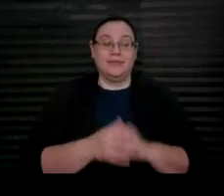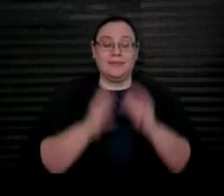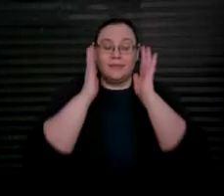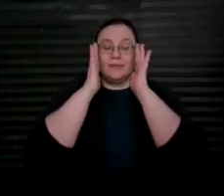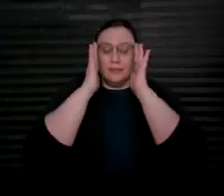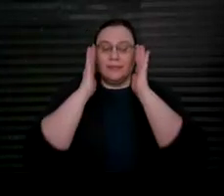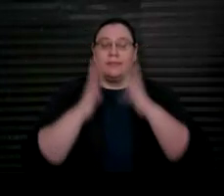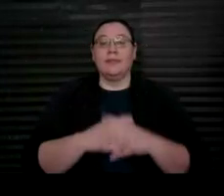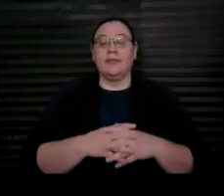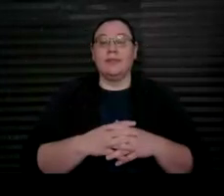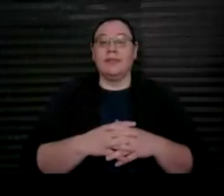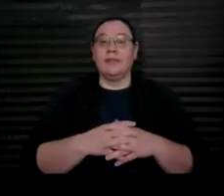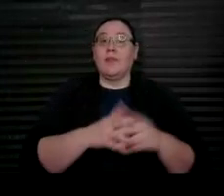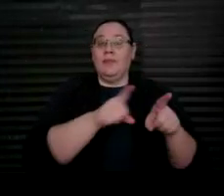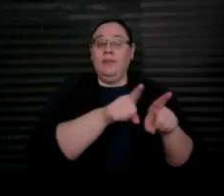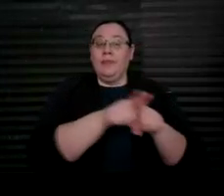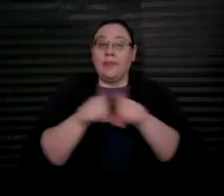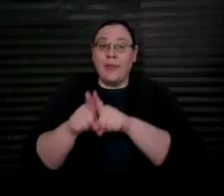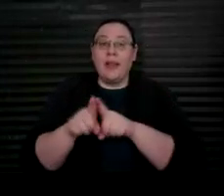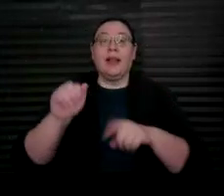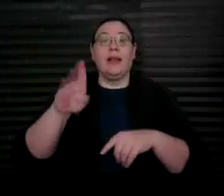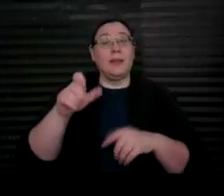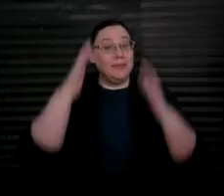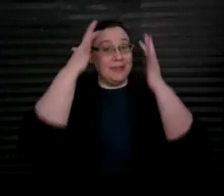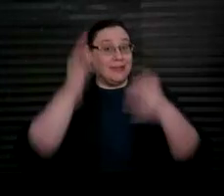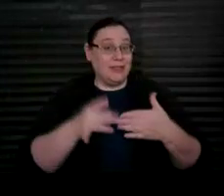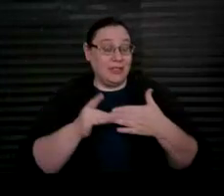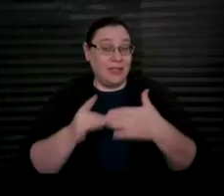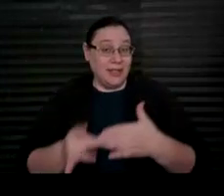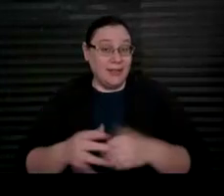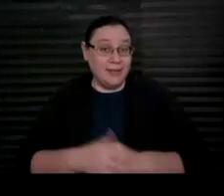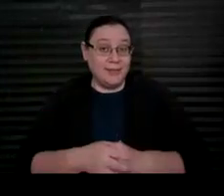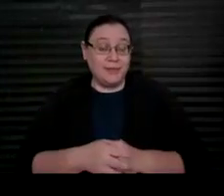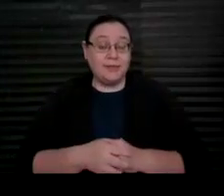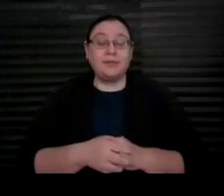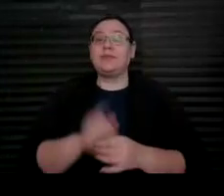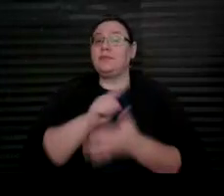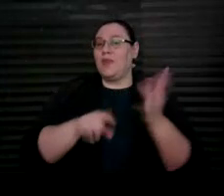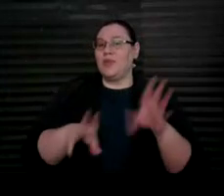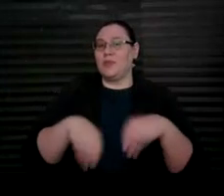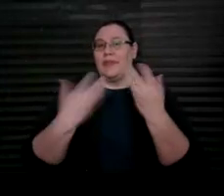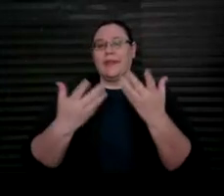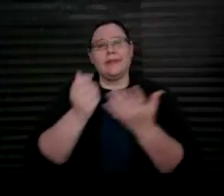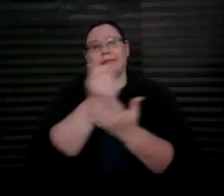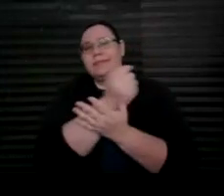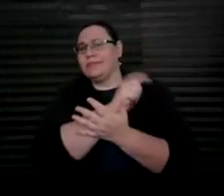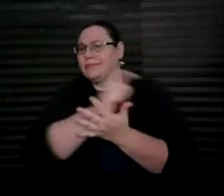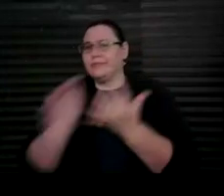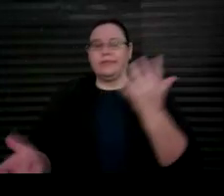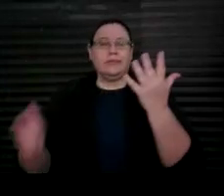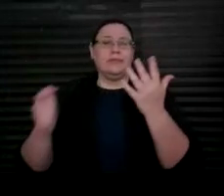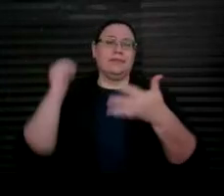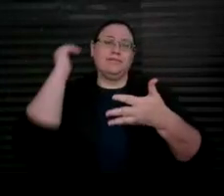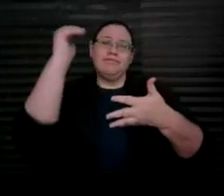There are also ABLE decision guides, and they provide a series of step-by